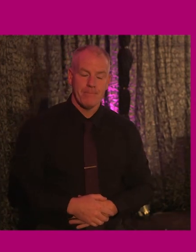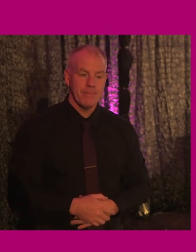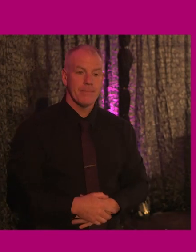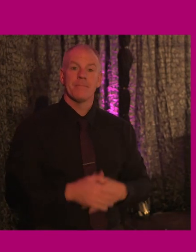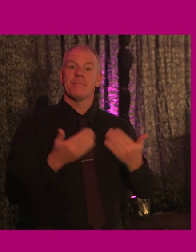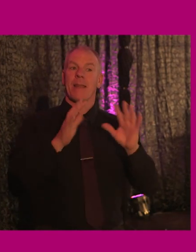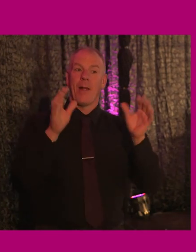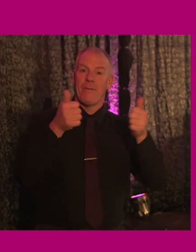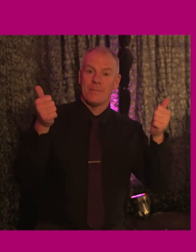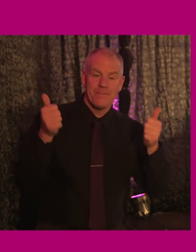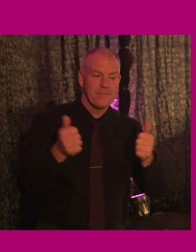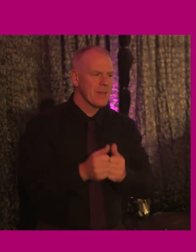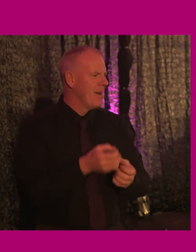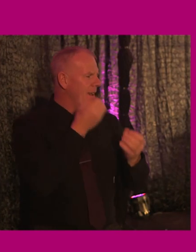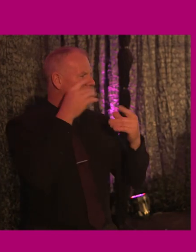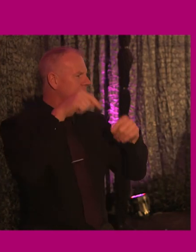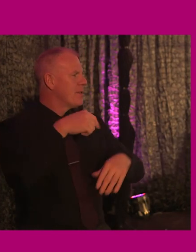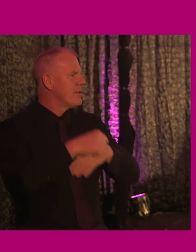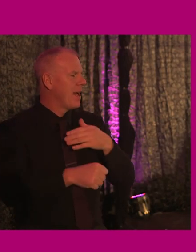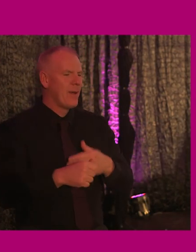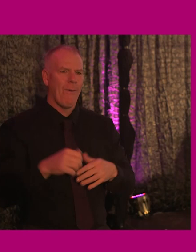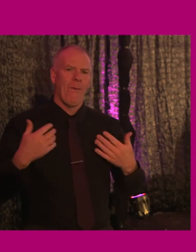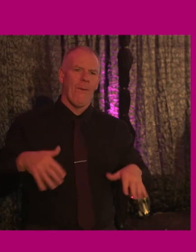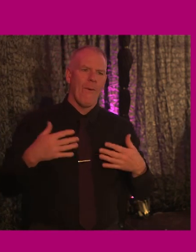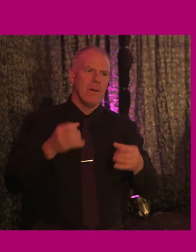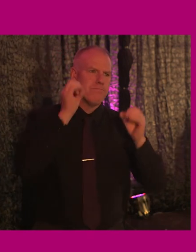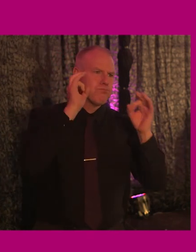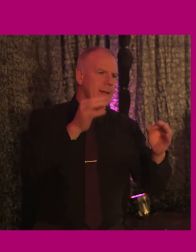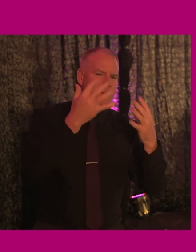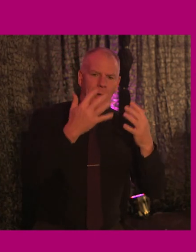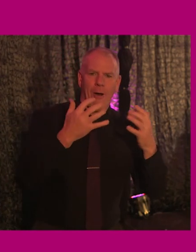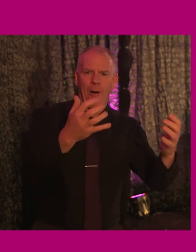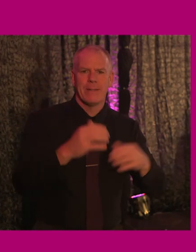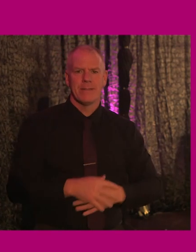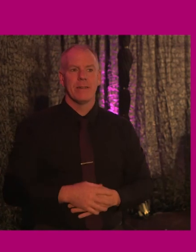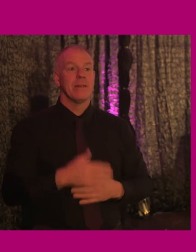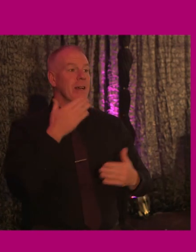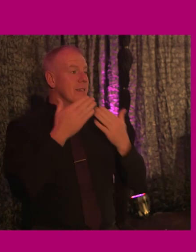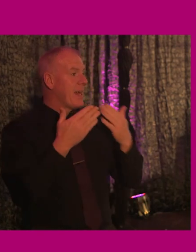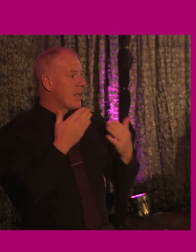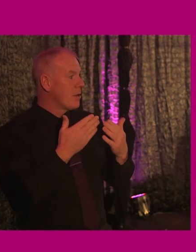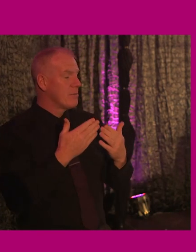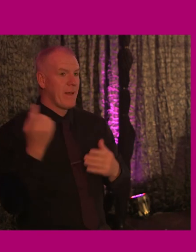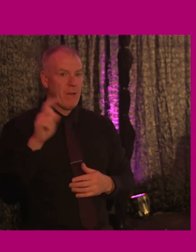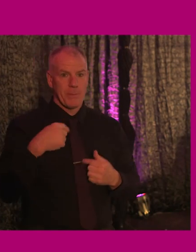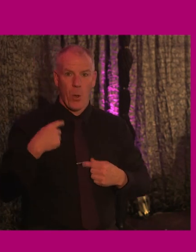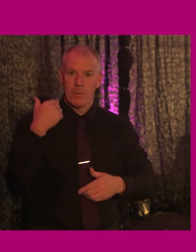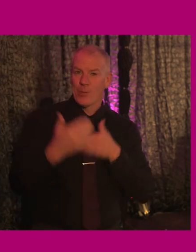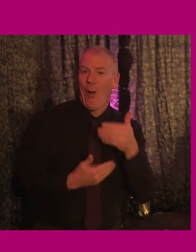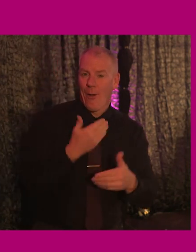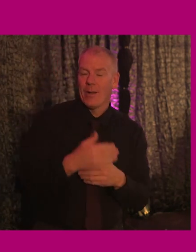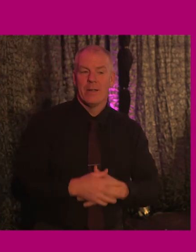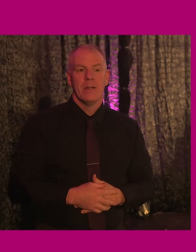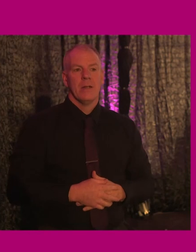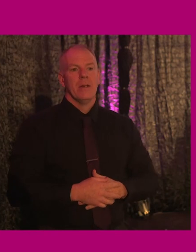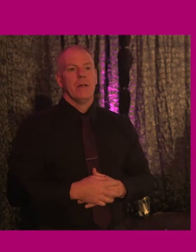Okay. Hello, everybody. It's lovely to see you all here. a fabulous audience that we've got today. Thank you very much for the invite to come along and talk. So